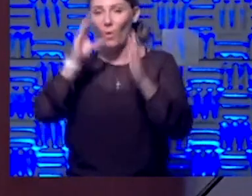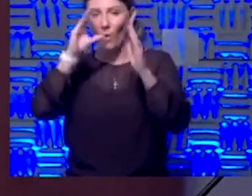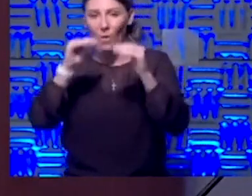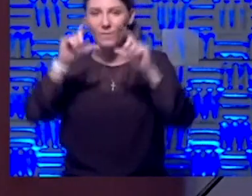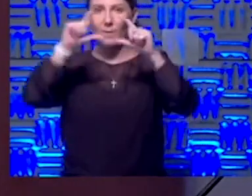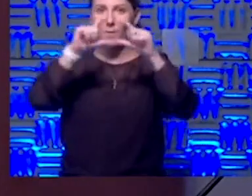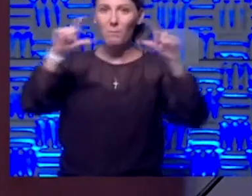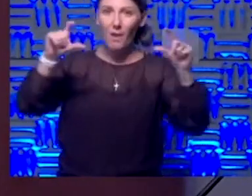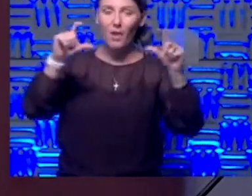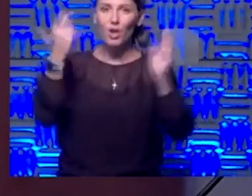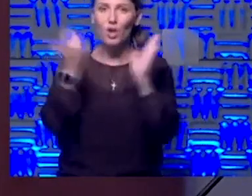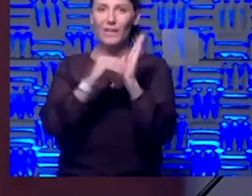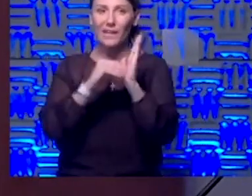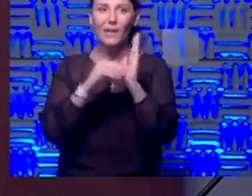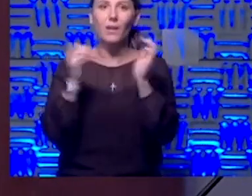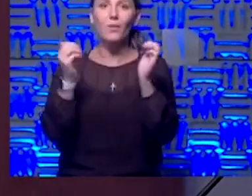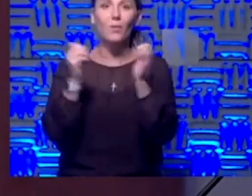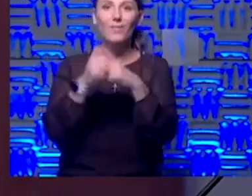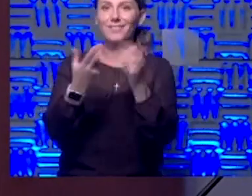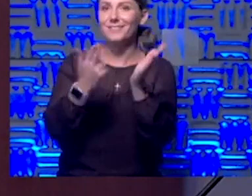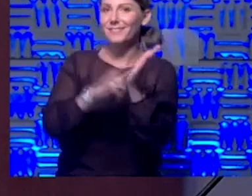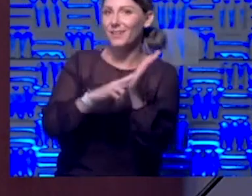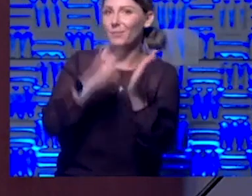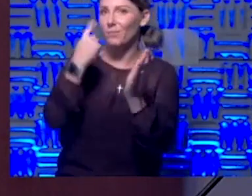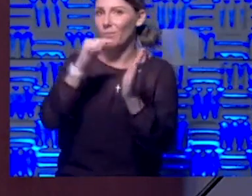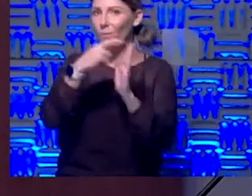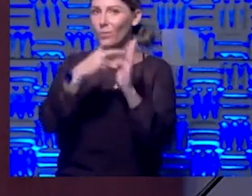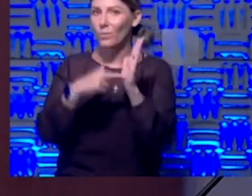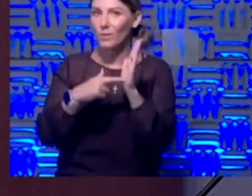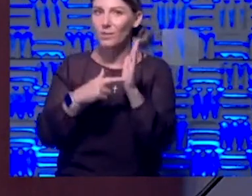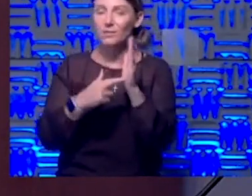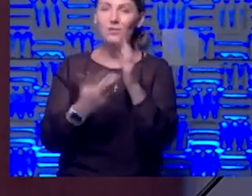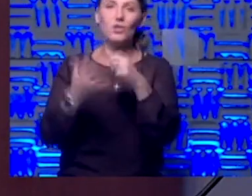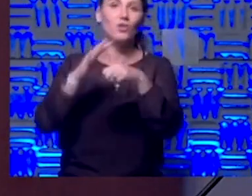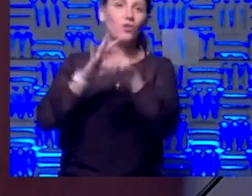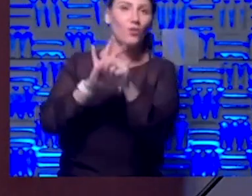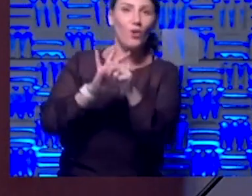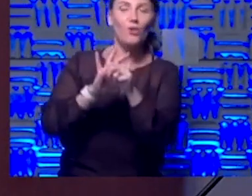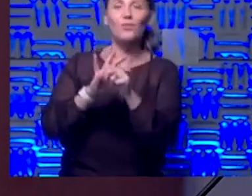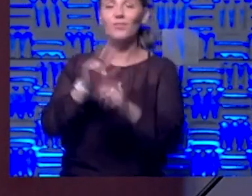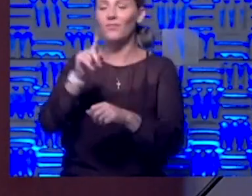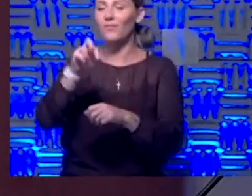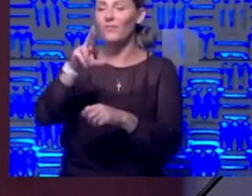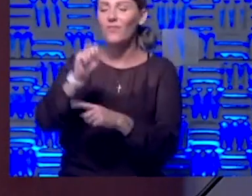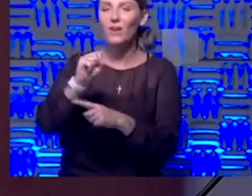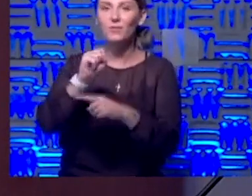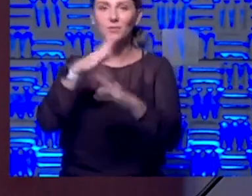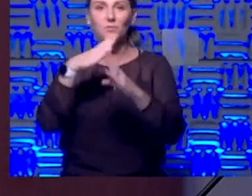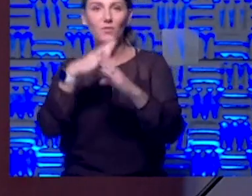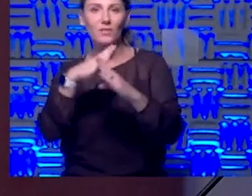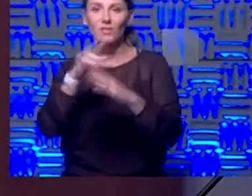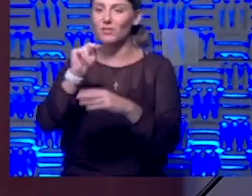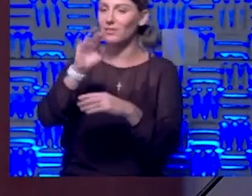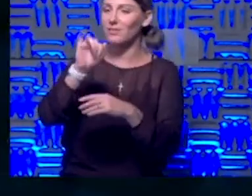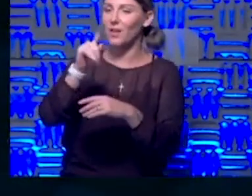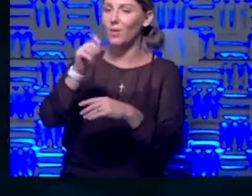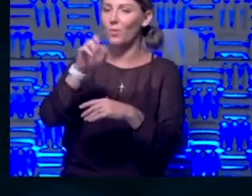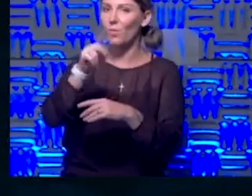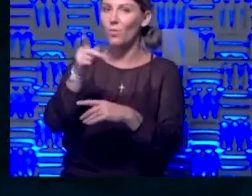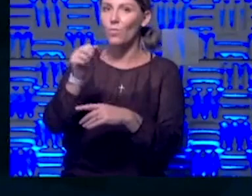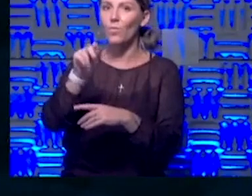put up there in terms of signing up for the registry is coronaviruspreventionnetwork.org and